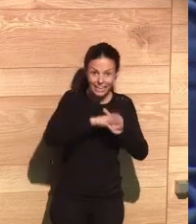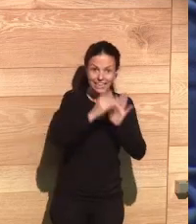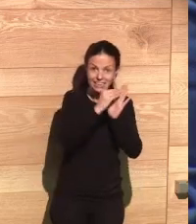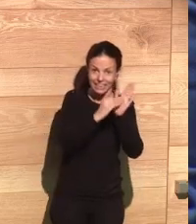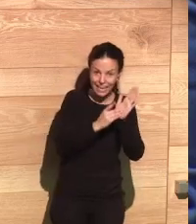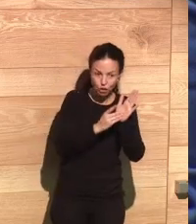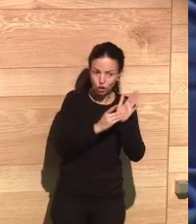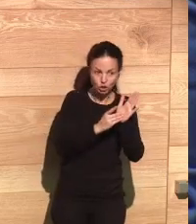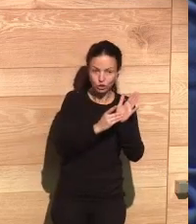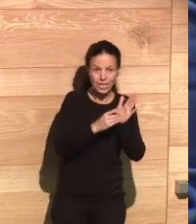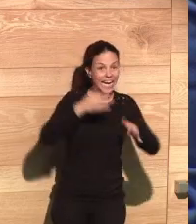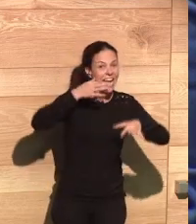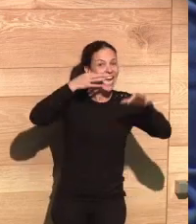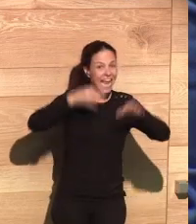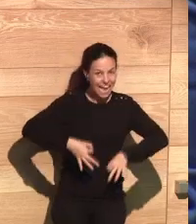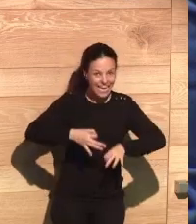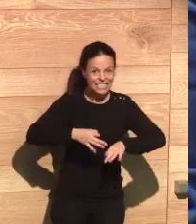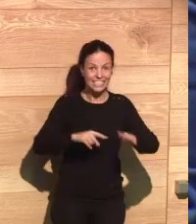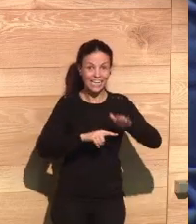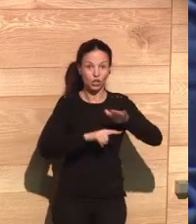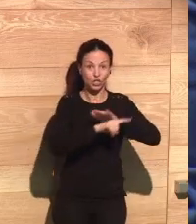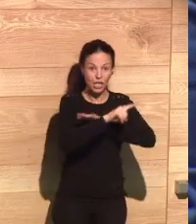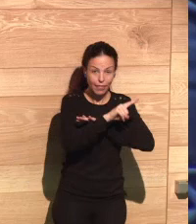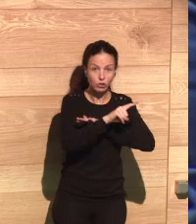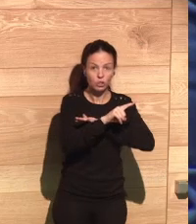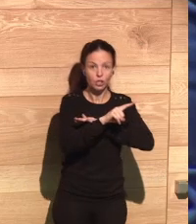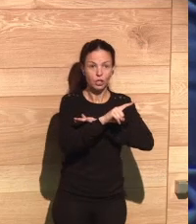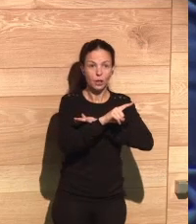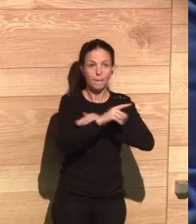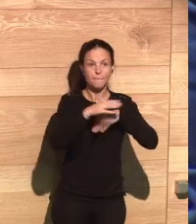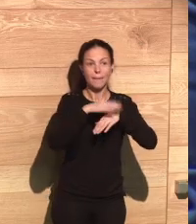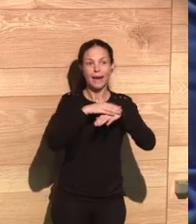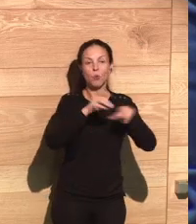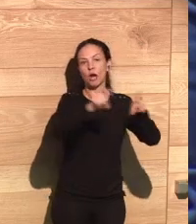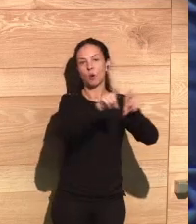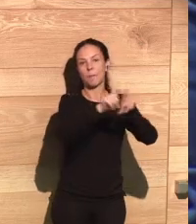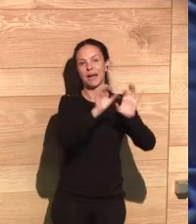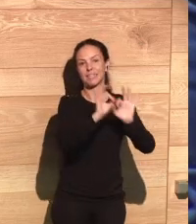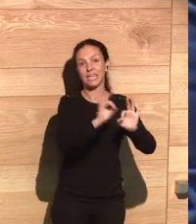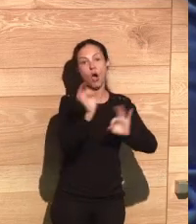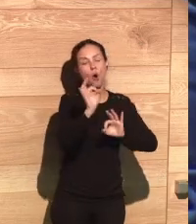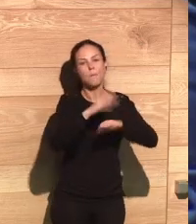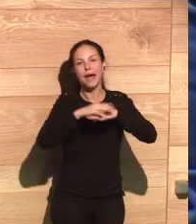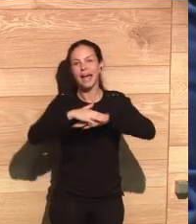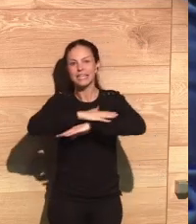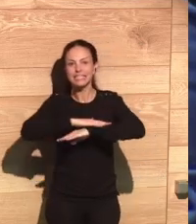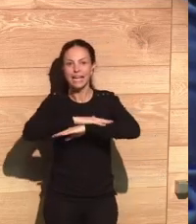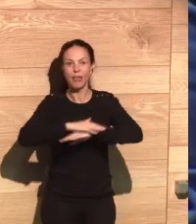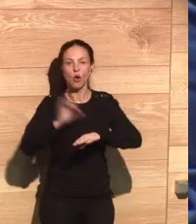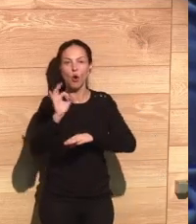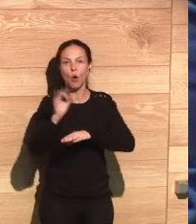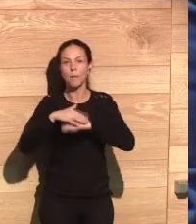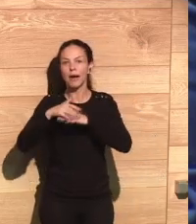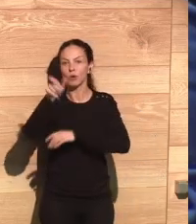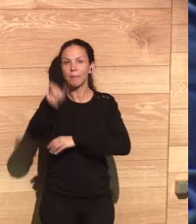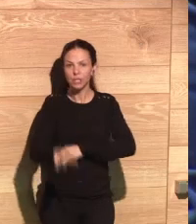the raw data, but developed and processed in a way that